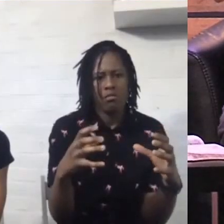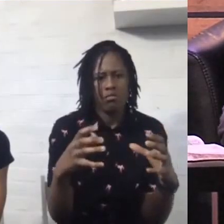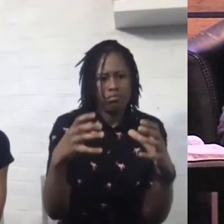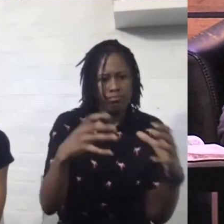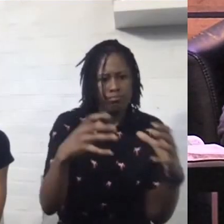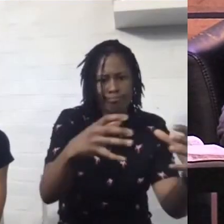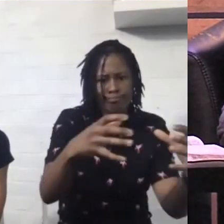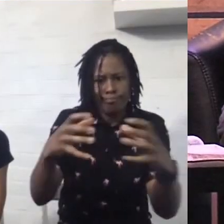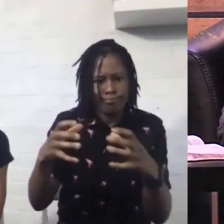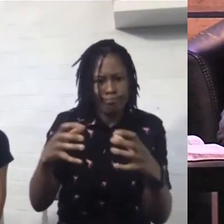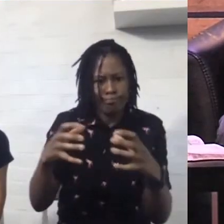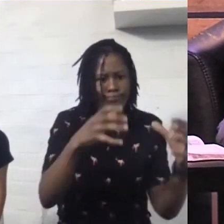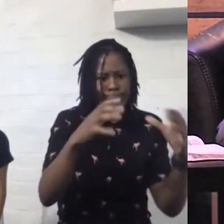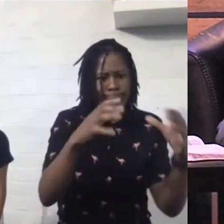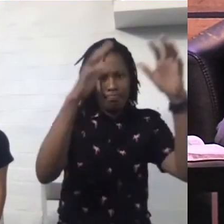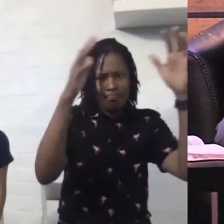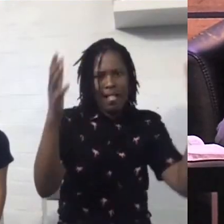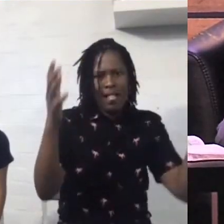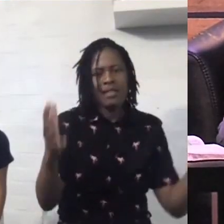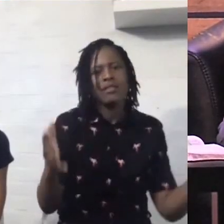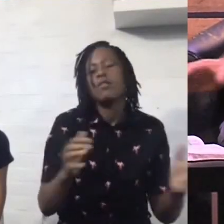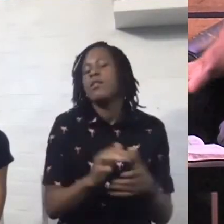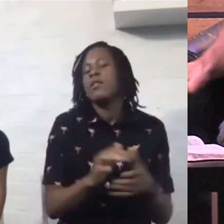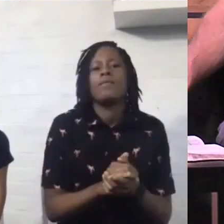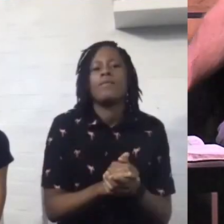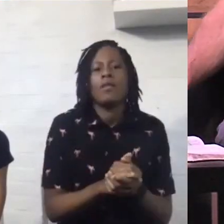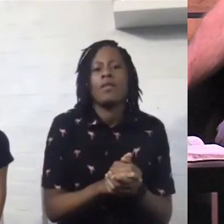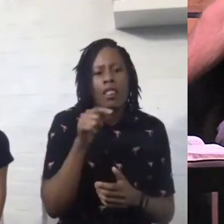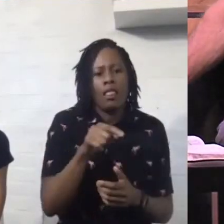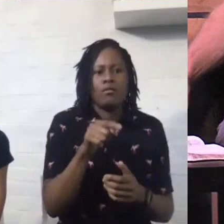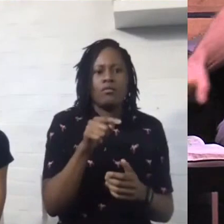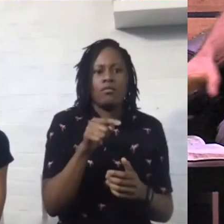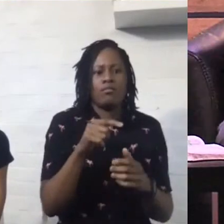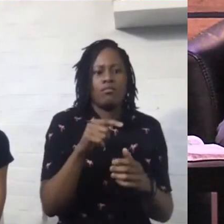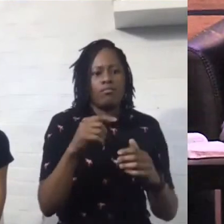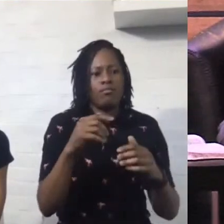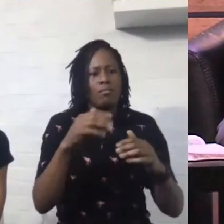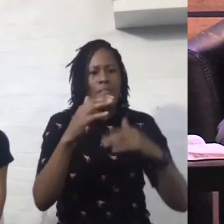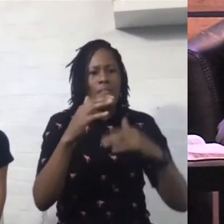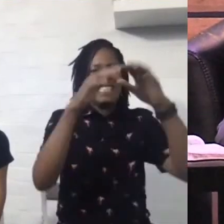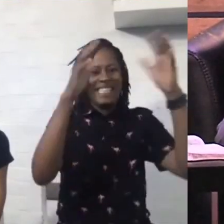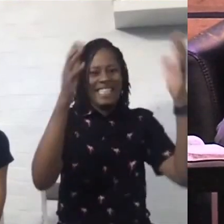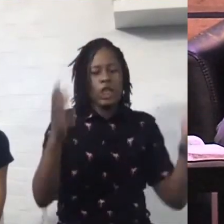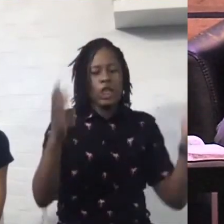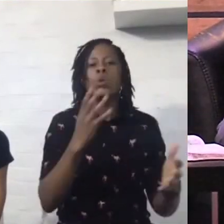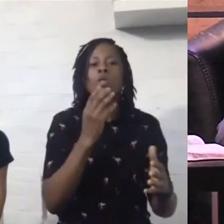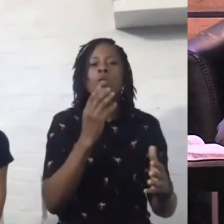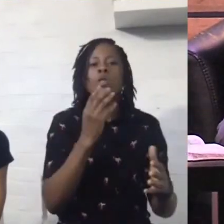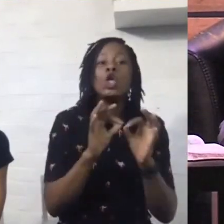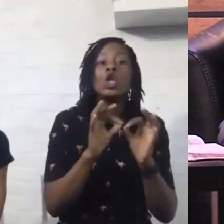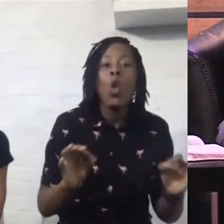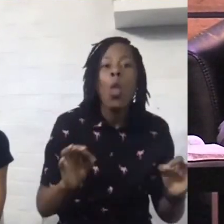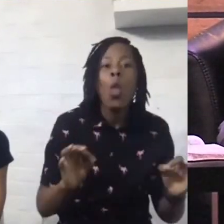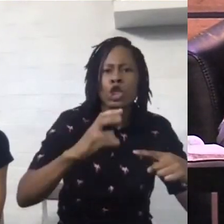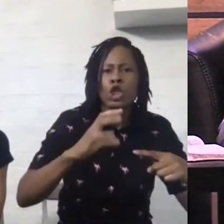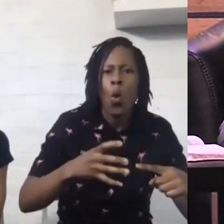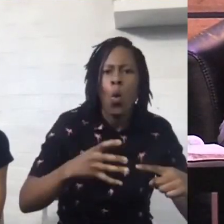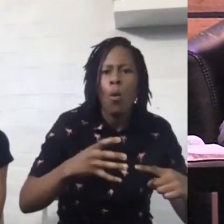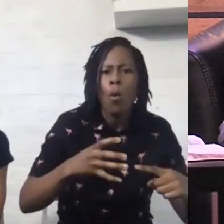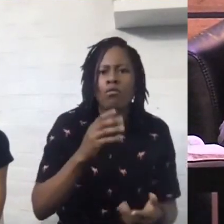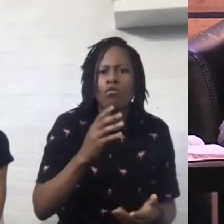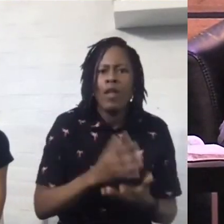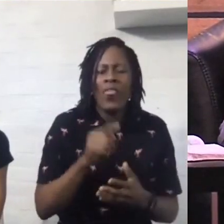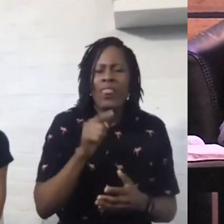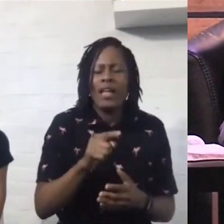altar of shalom stones. That is an incredible description of this word shalom.